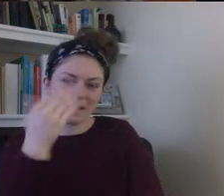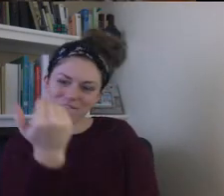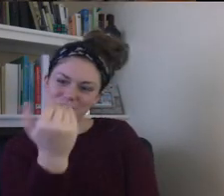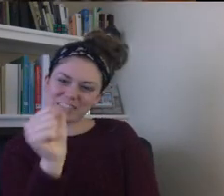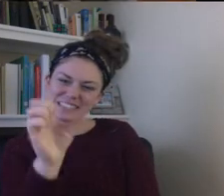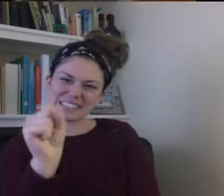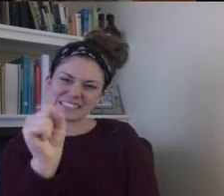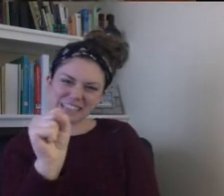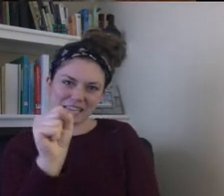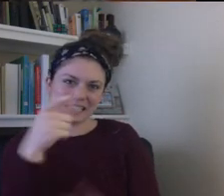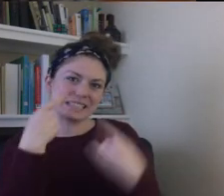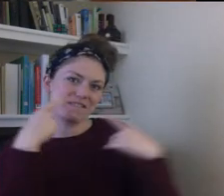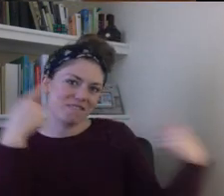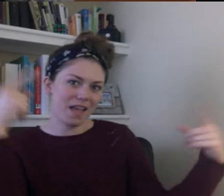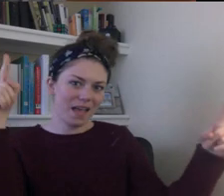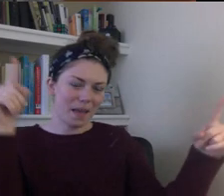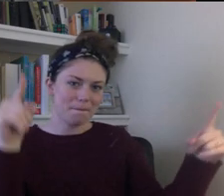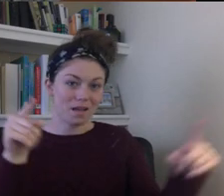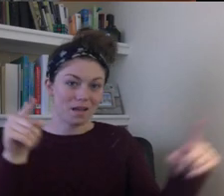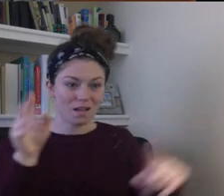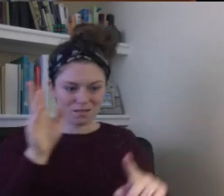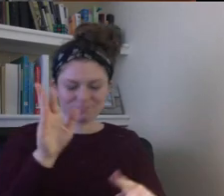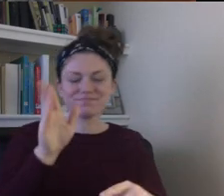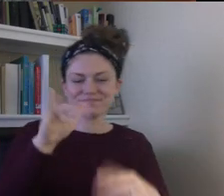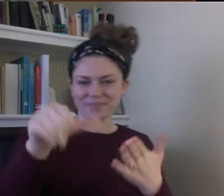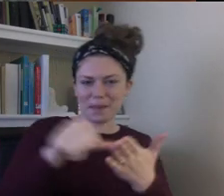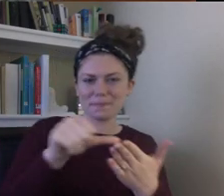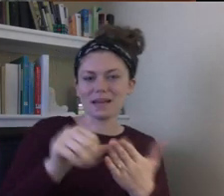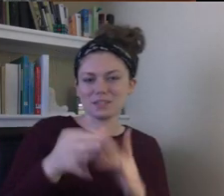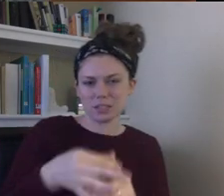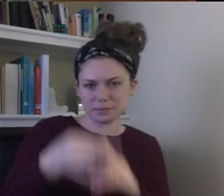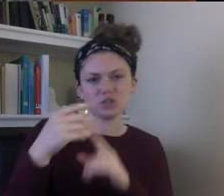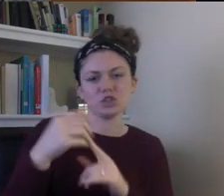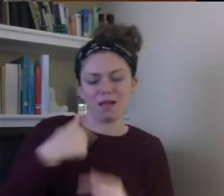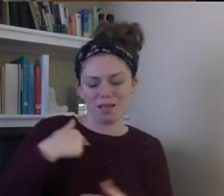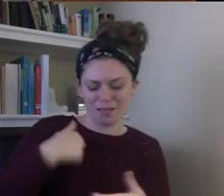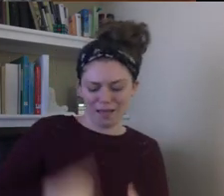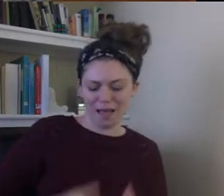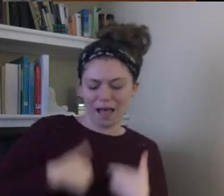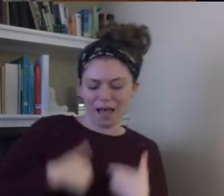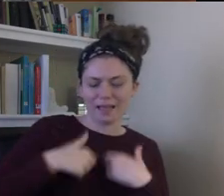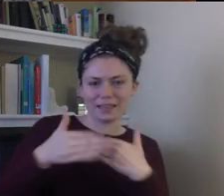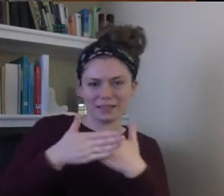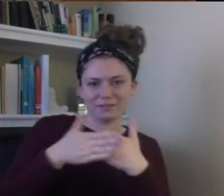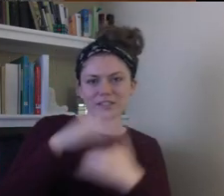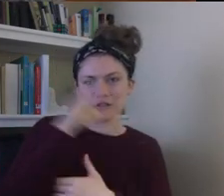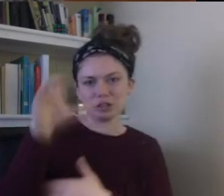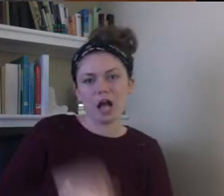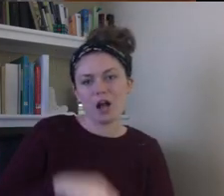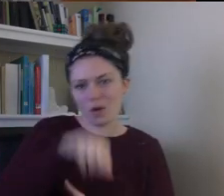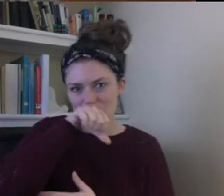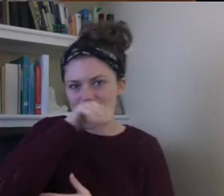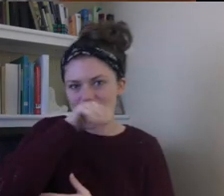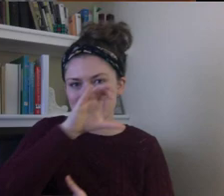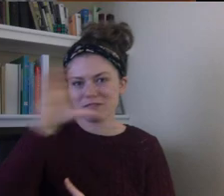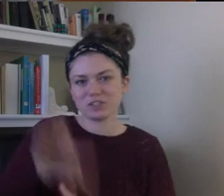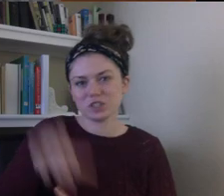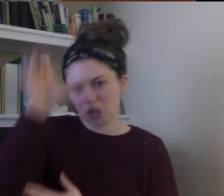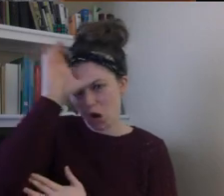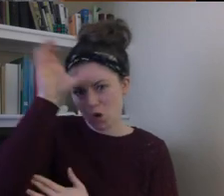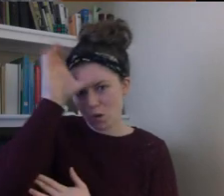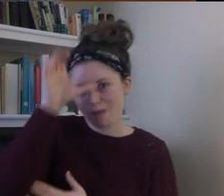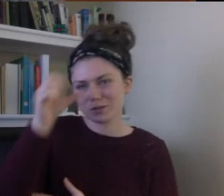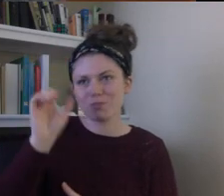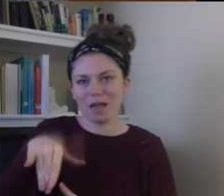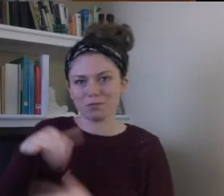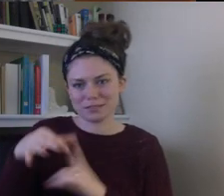This page is special to me because I live just outside of Chicago, and I am a Chicago Cubs fan, so I like that one